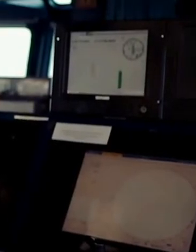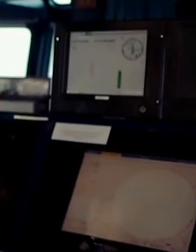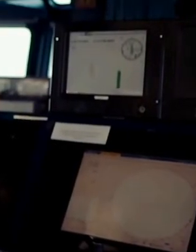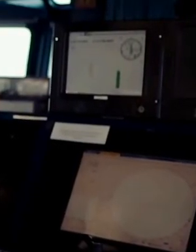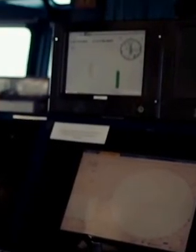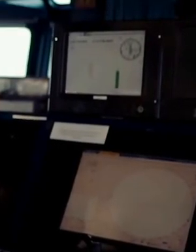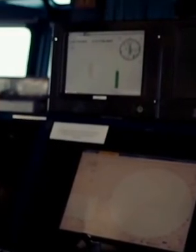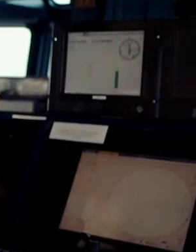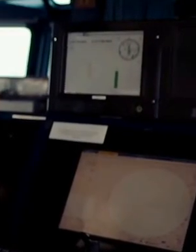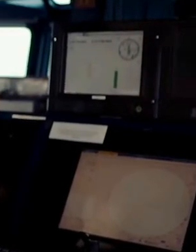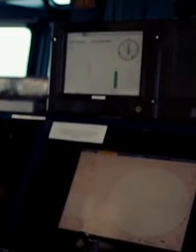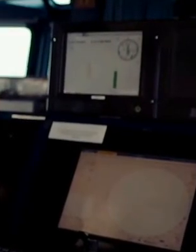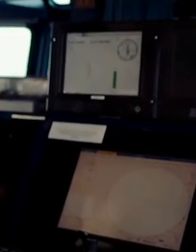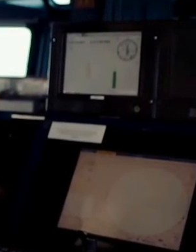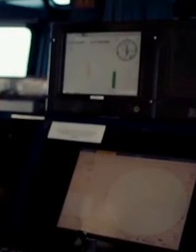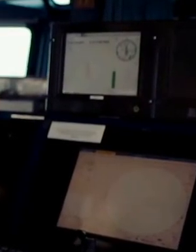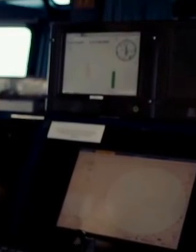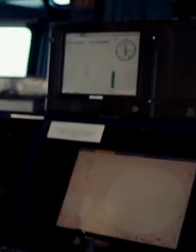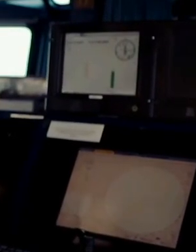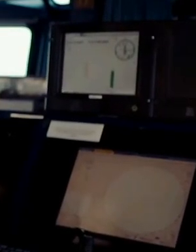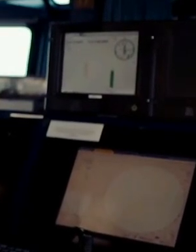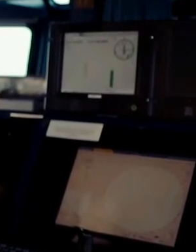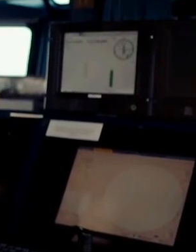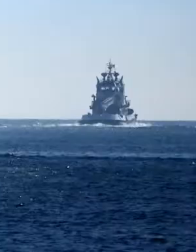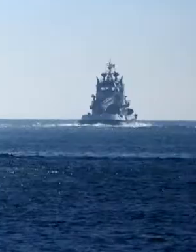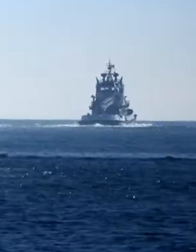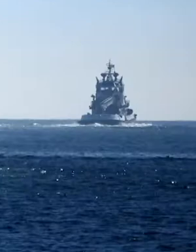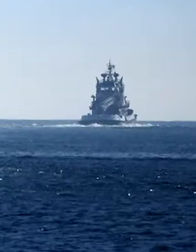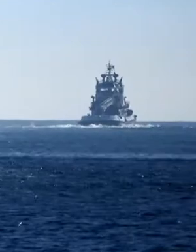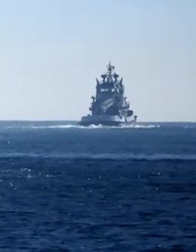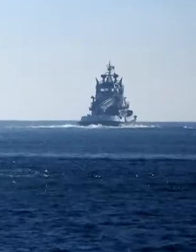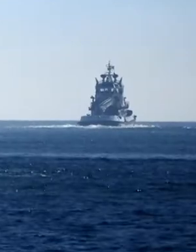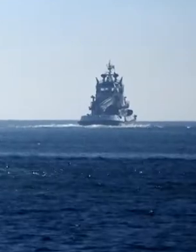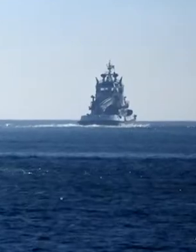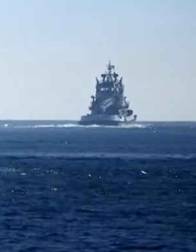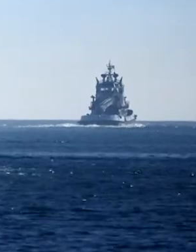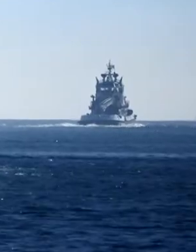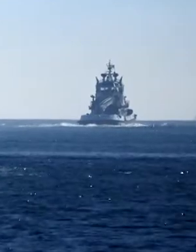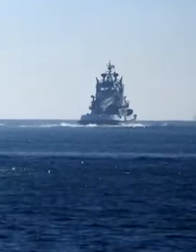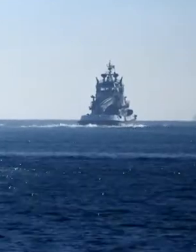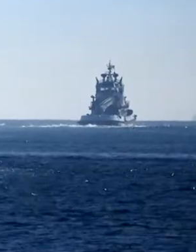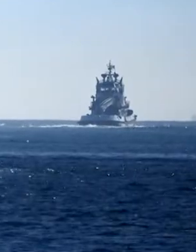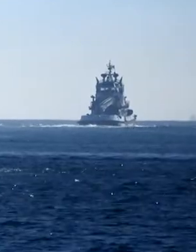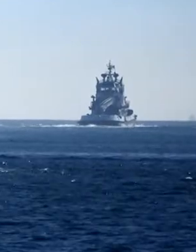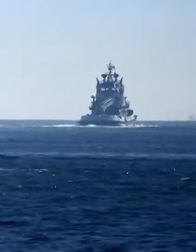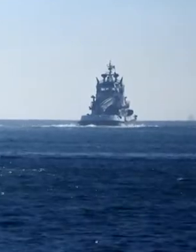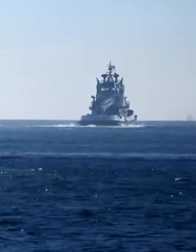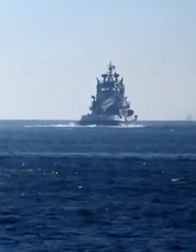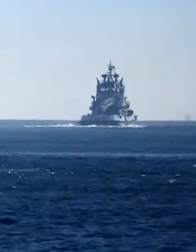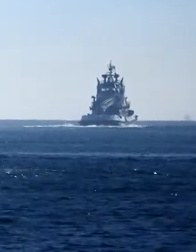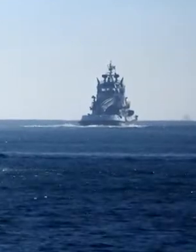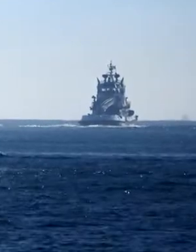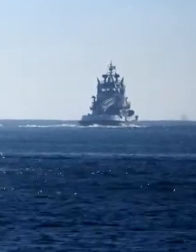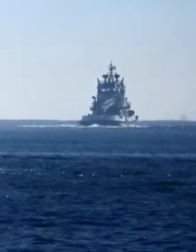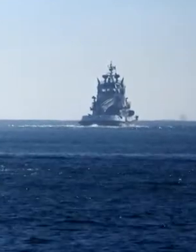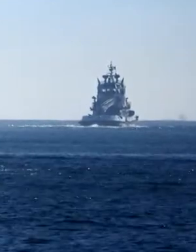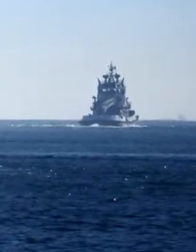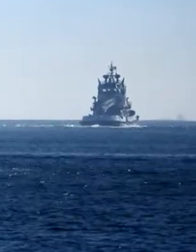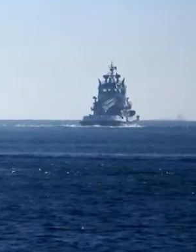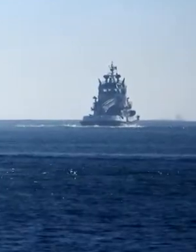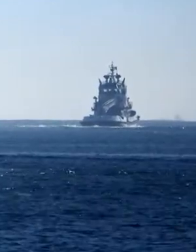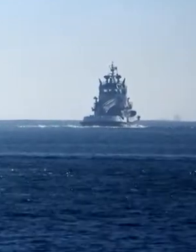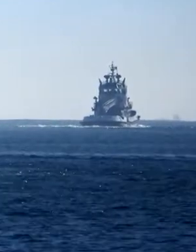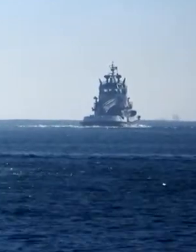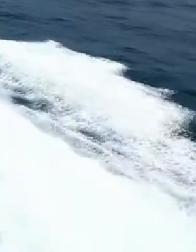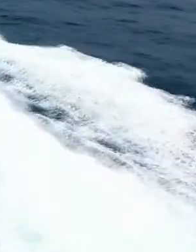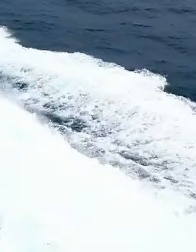uphold maritime safety and security, and respect international norms on the high seas.